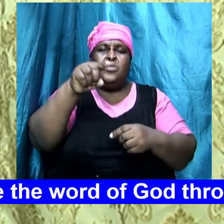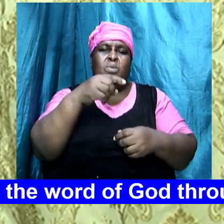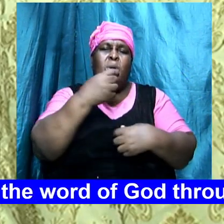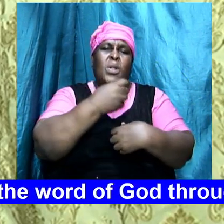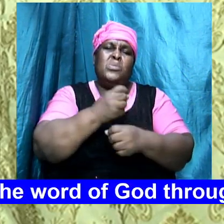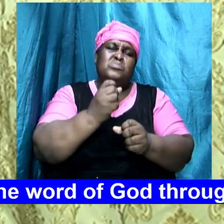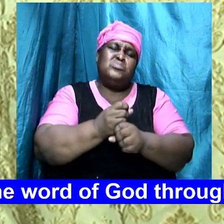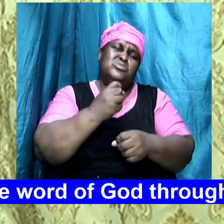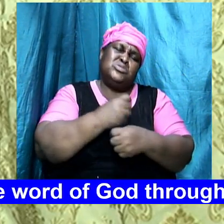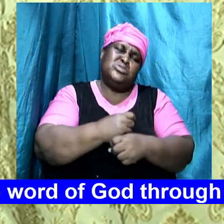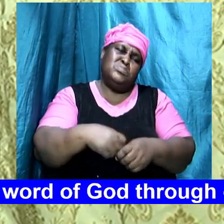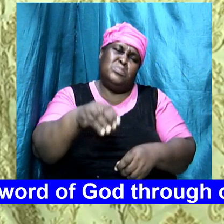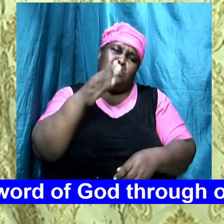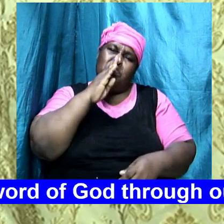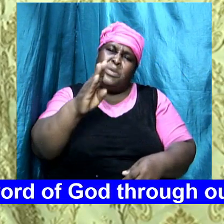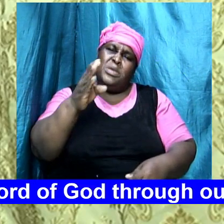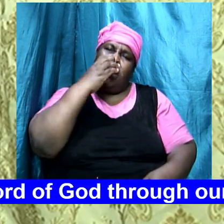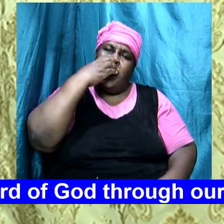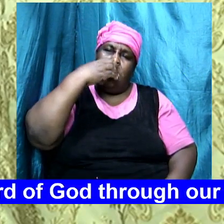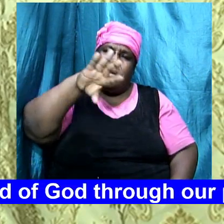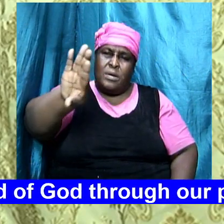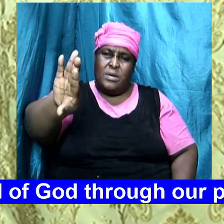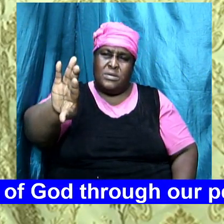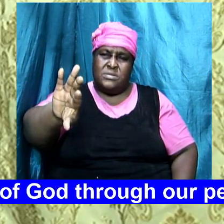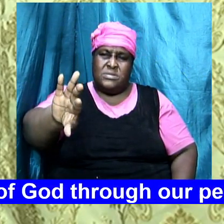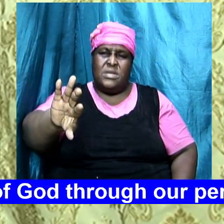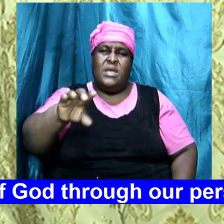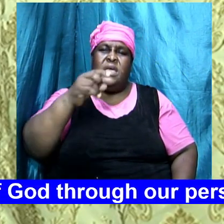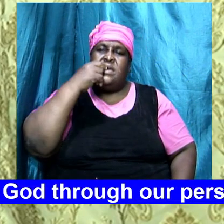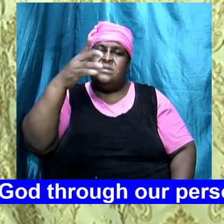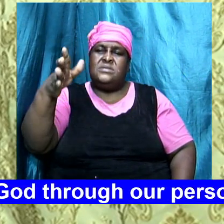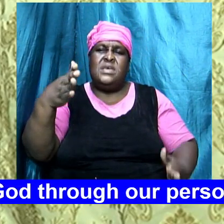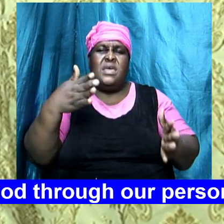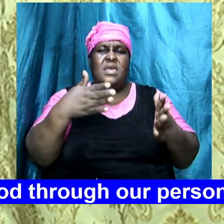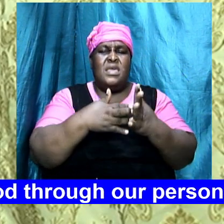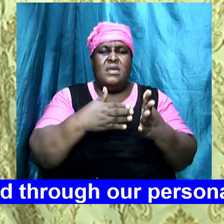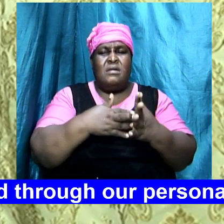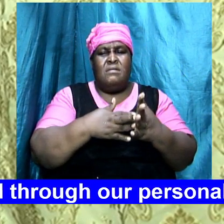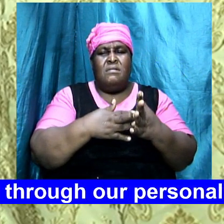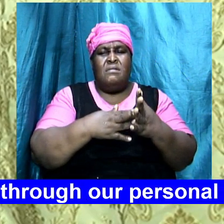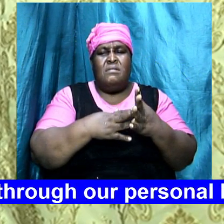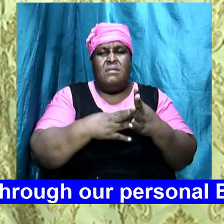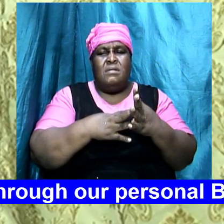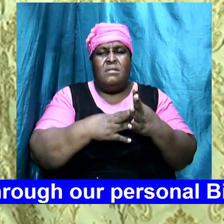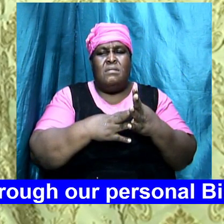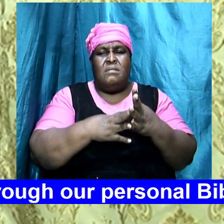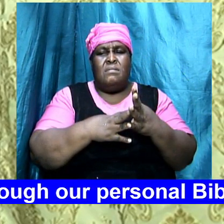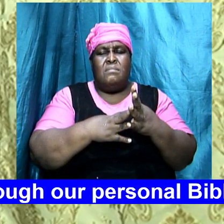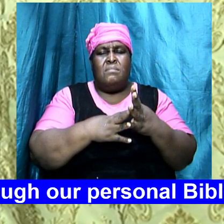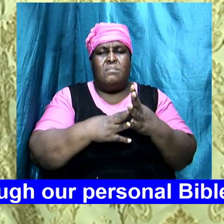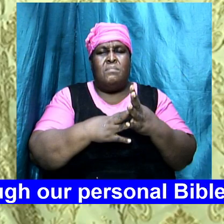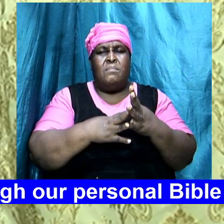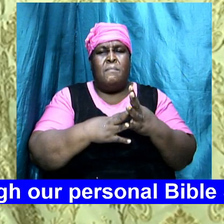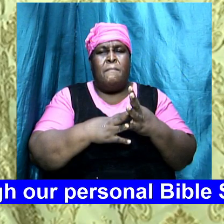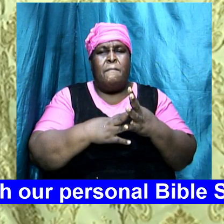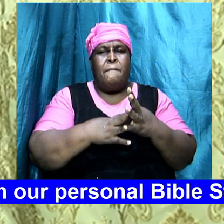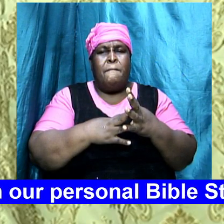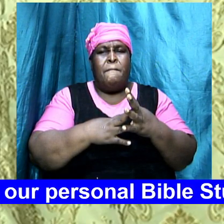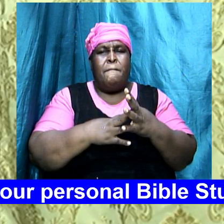though we are an angel preach any other gospel unto you let him be a curse